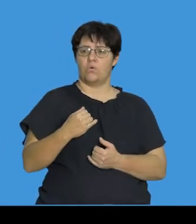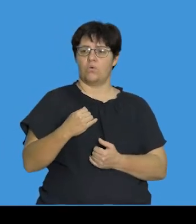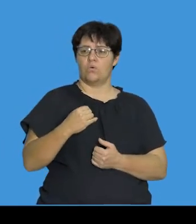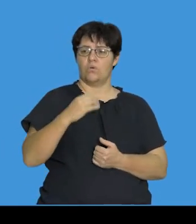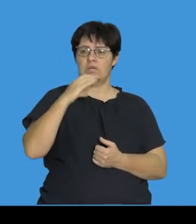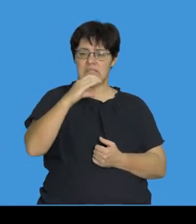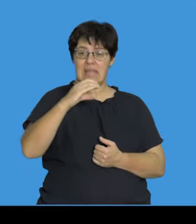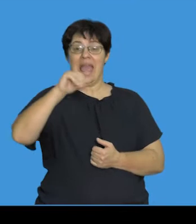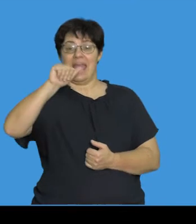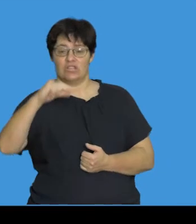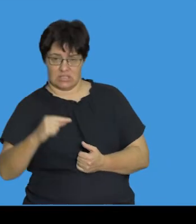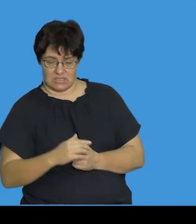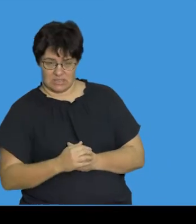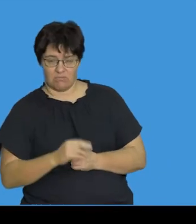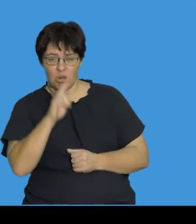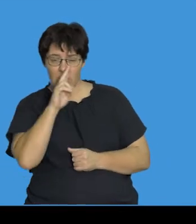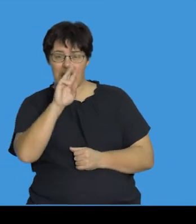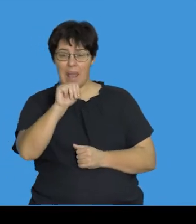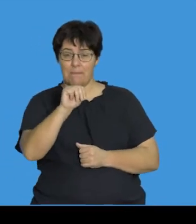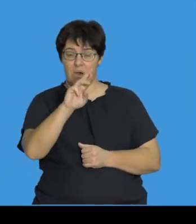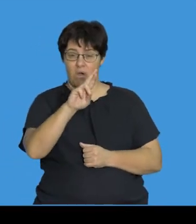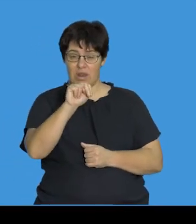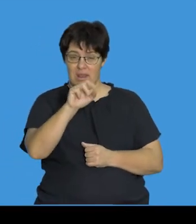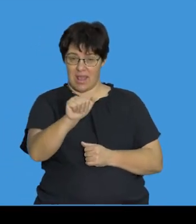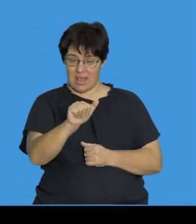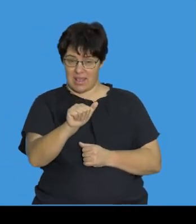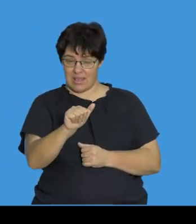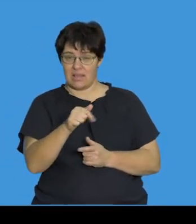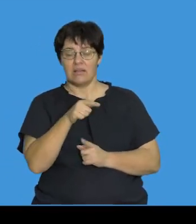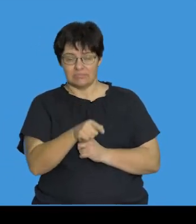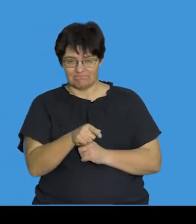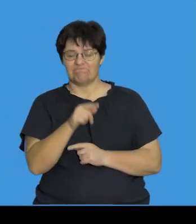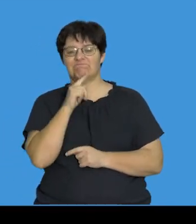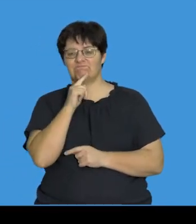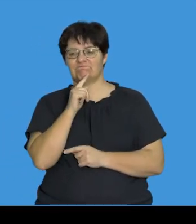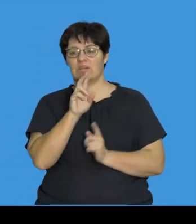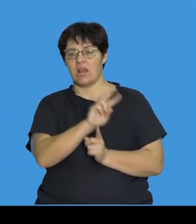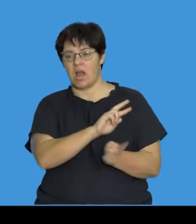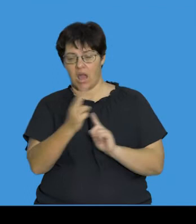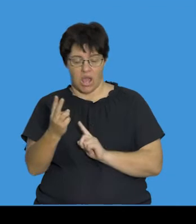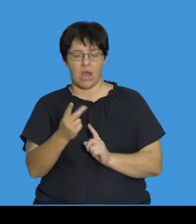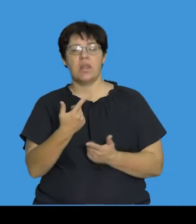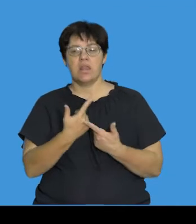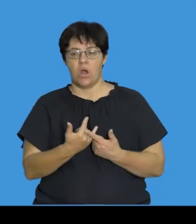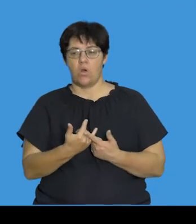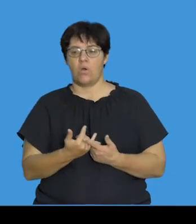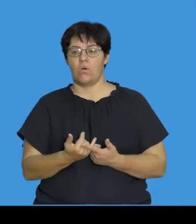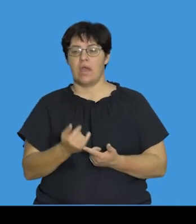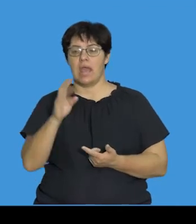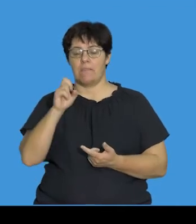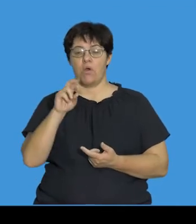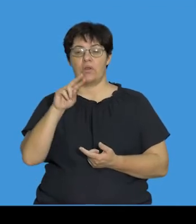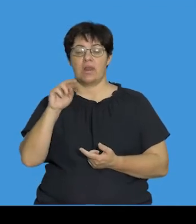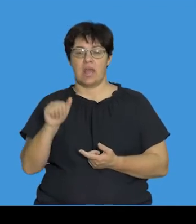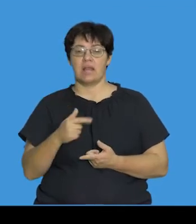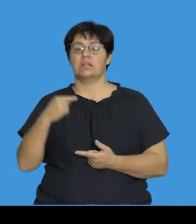mean? Now, when we look at the mRNA sequence, it means that that DNA, when it's transcribed, now produces an